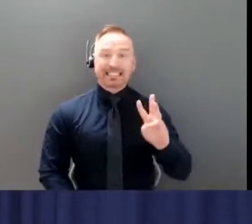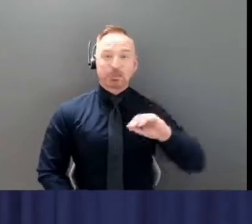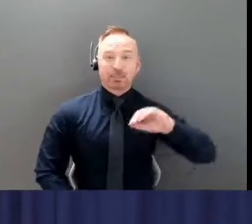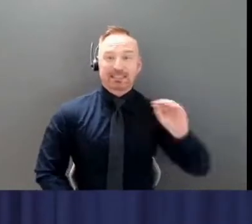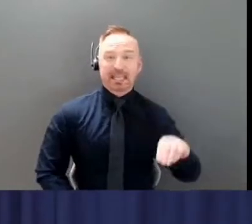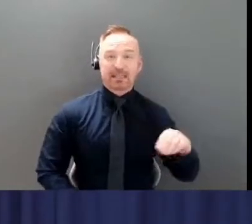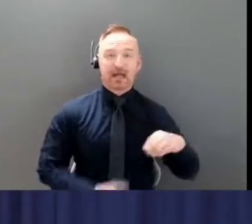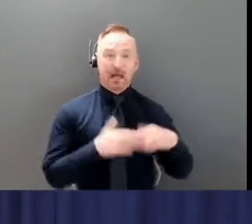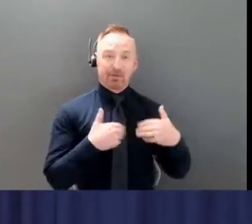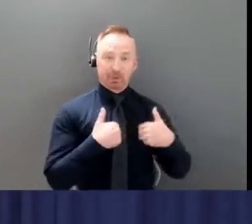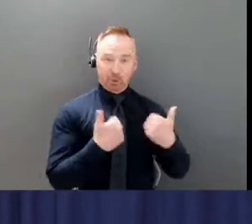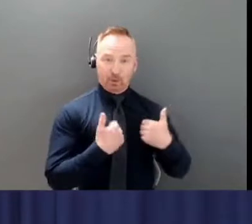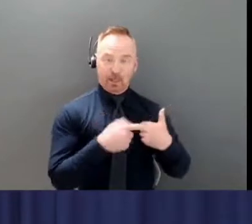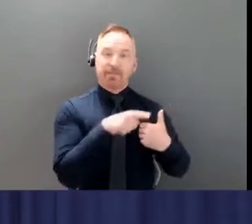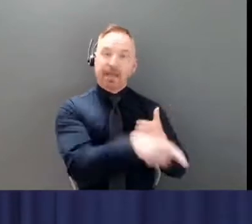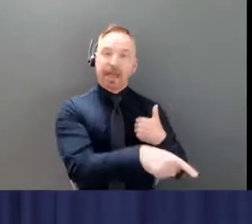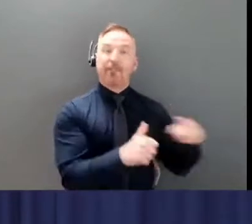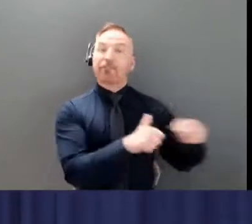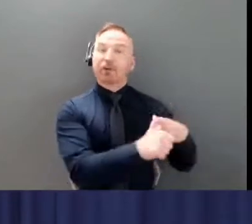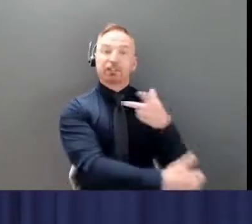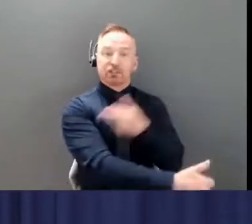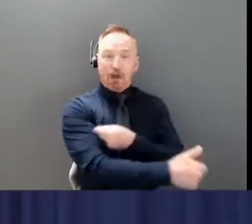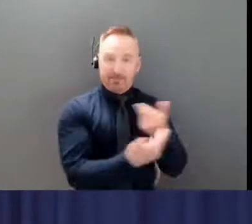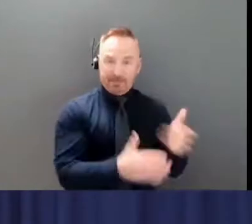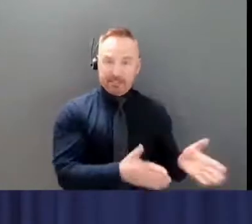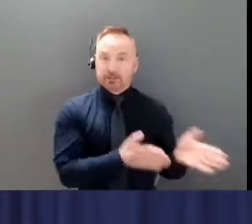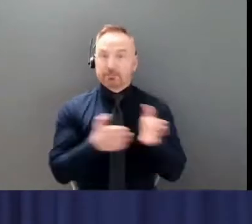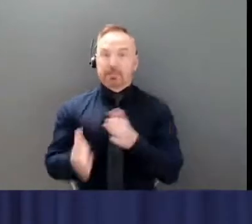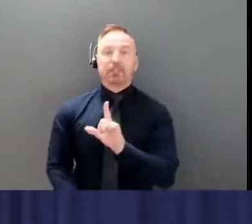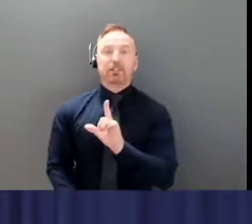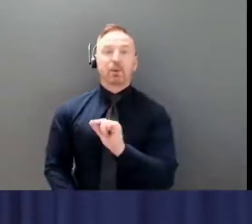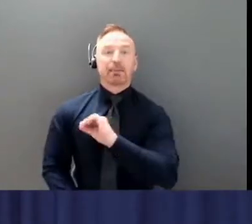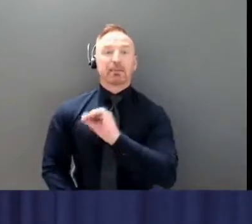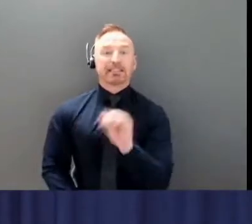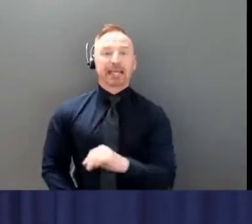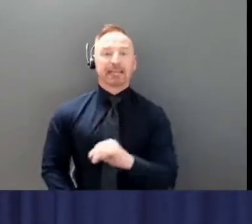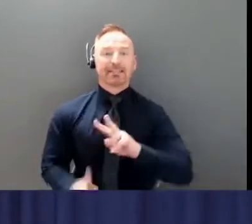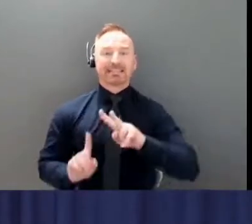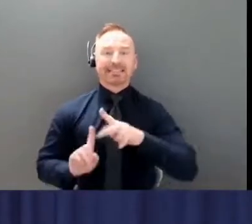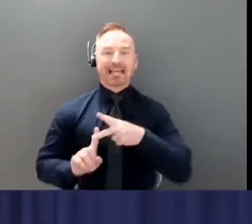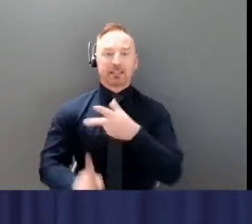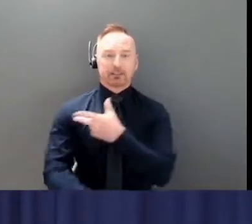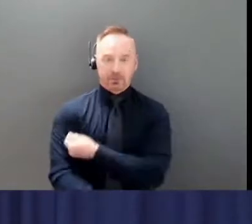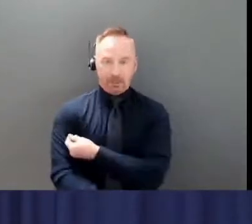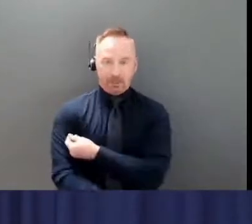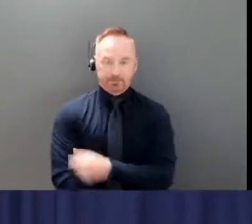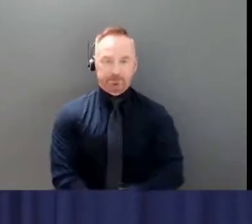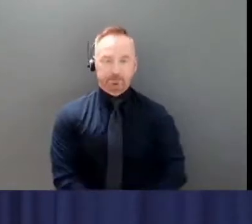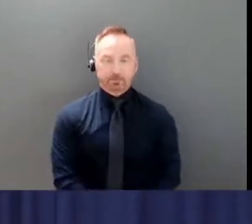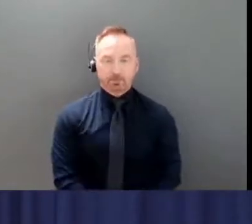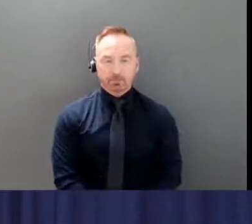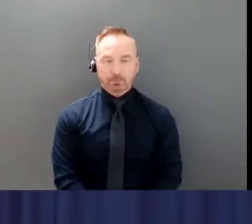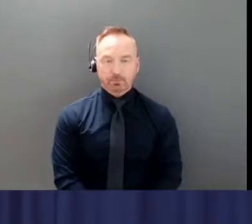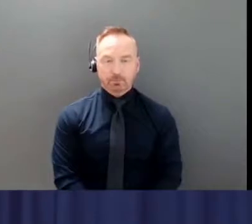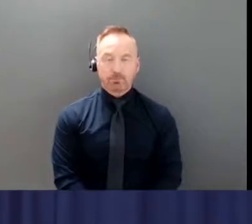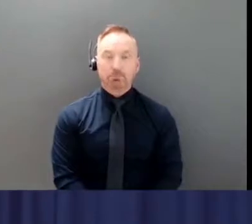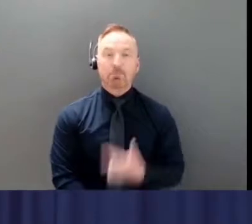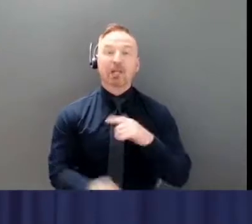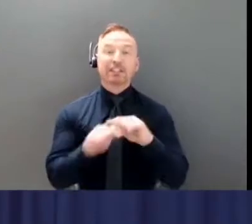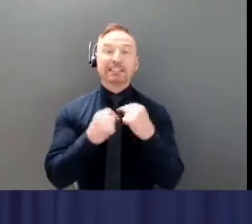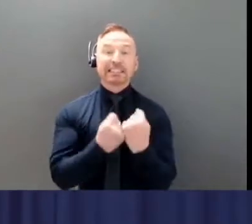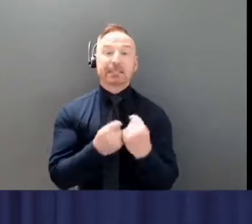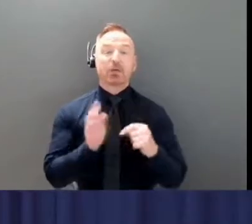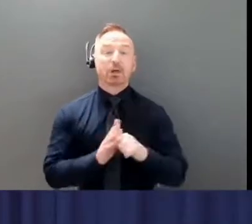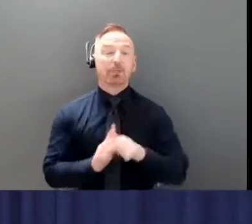have received their first shot and 20% have received their second shot. Our teams will be back in the